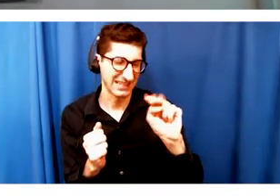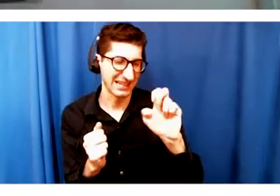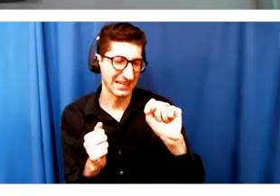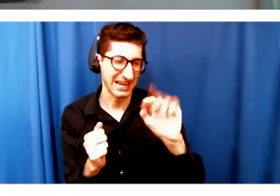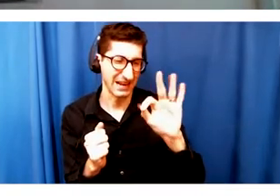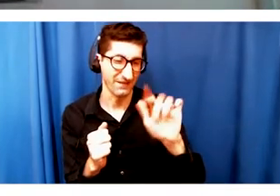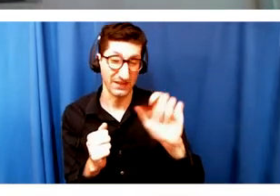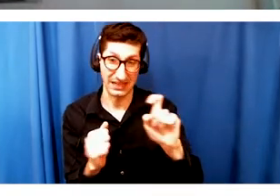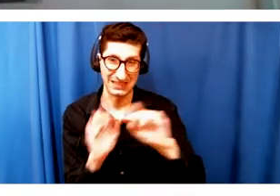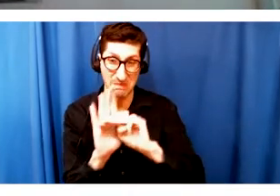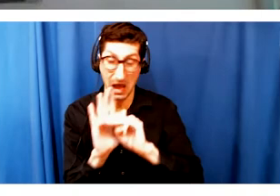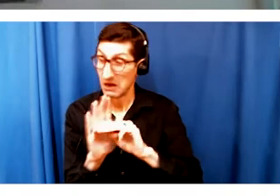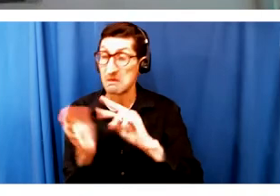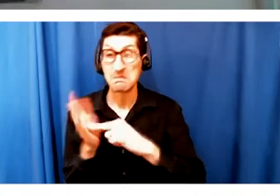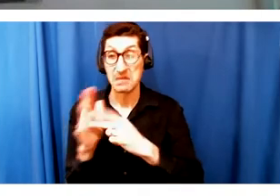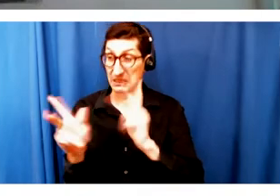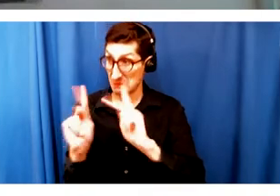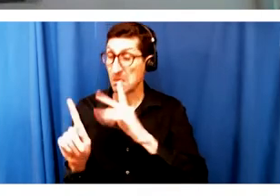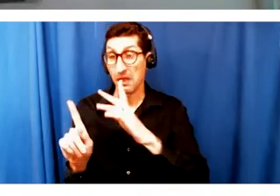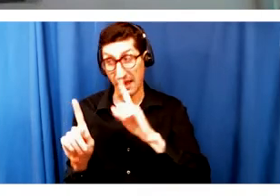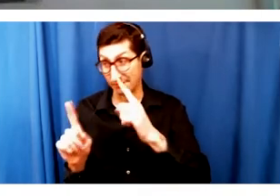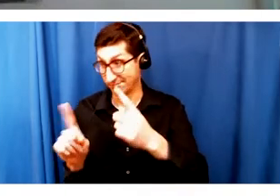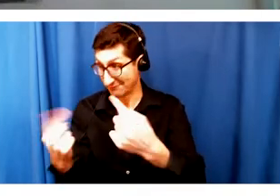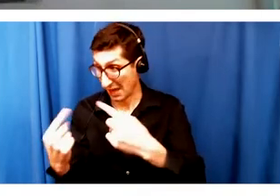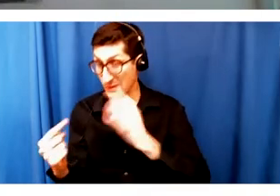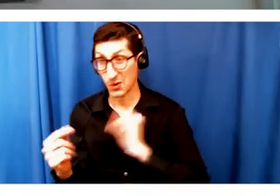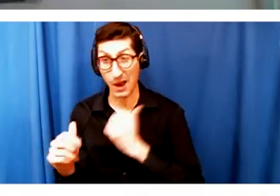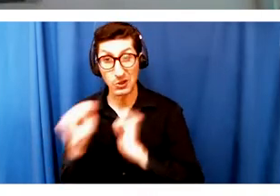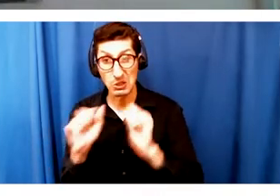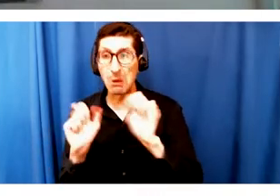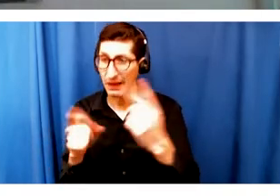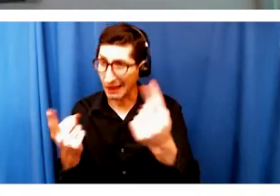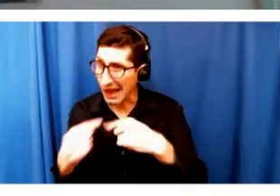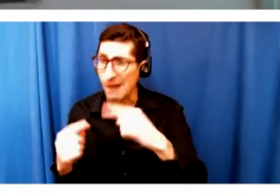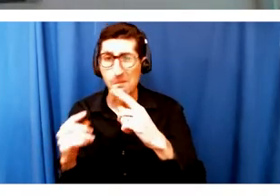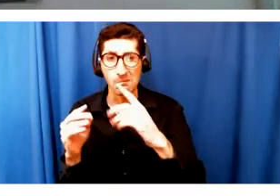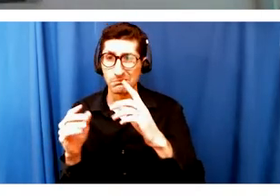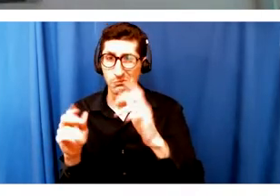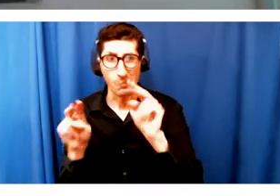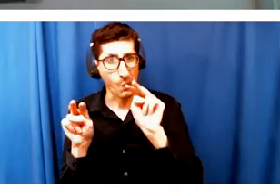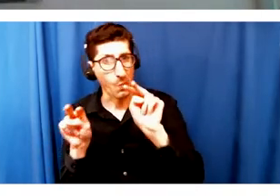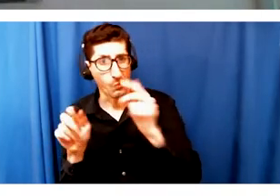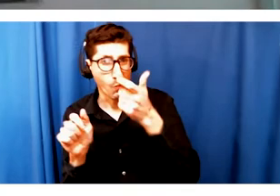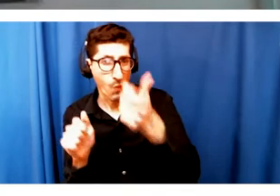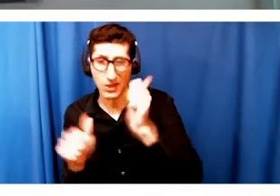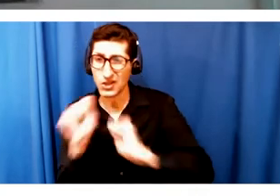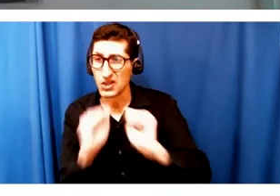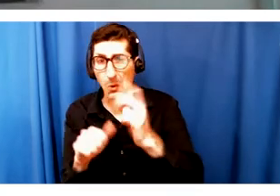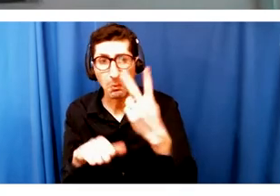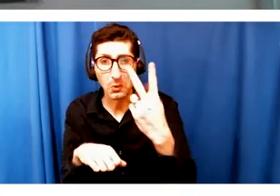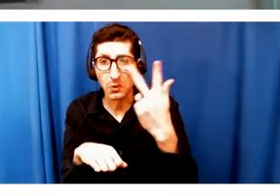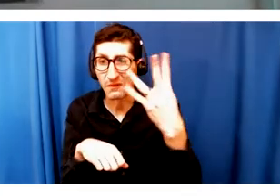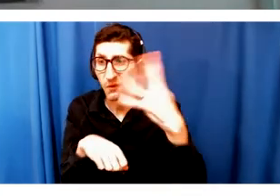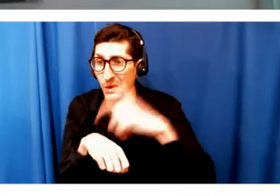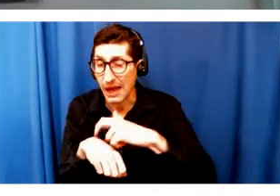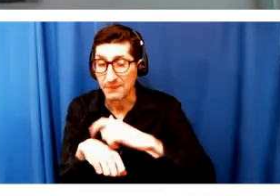access to everything, including seeing the show more than once if they want. And one of the big things I think this industry is way behind that we've been speaking